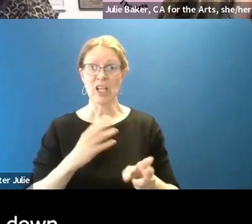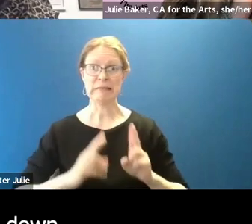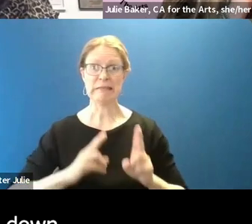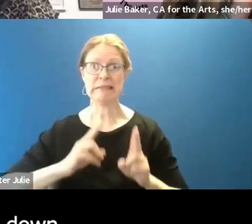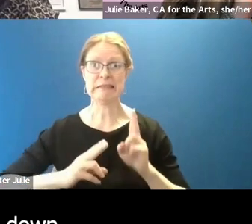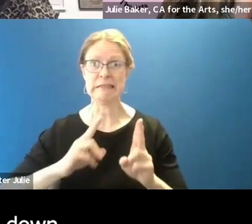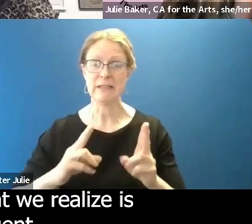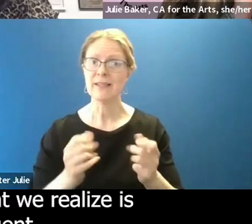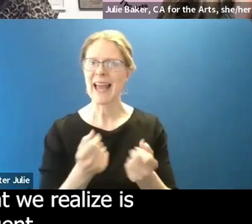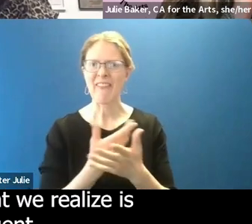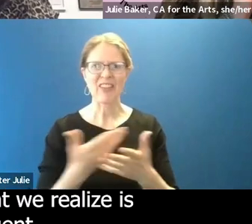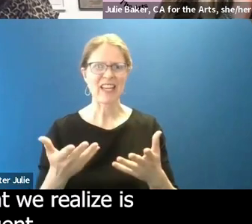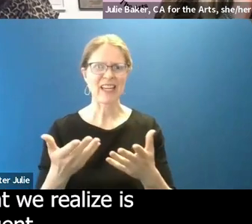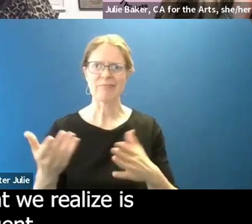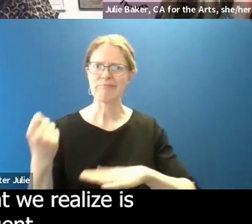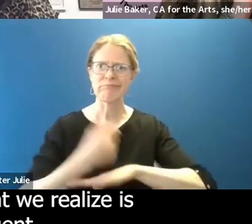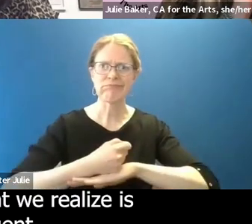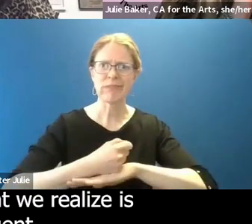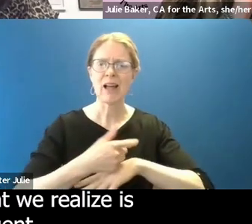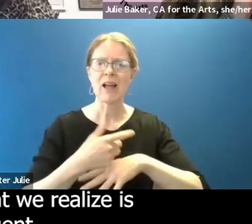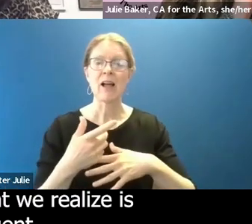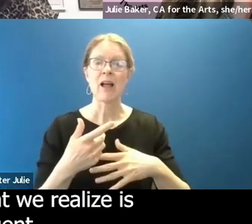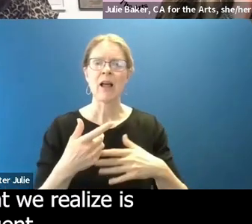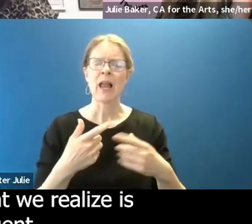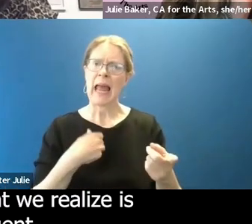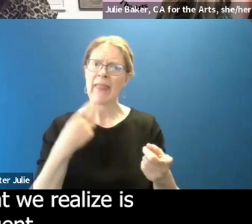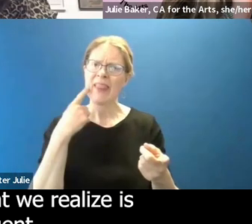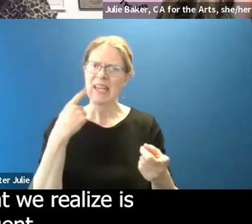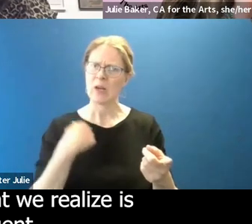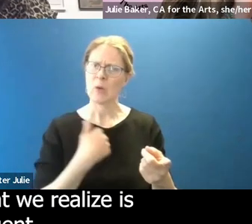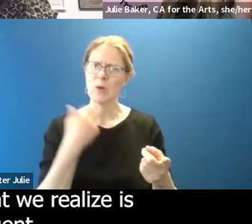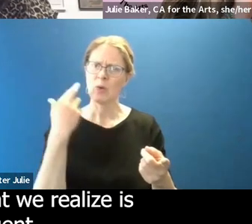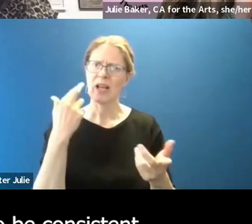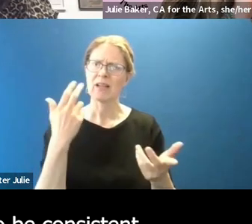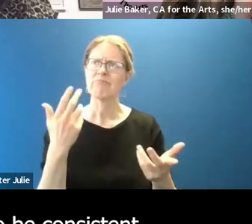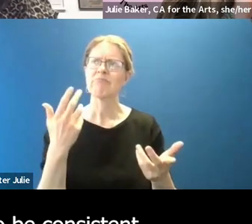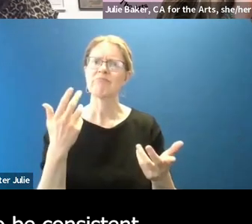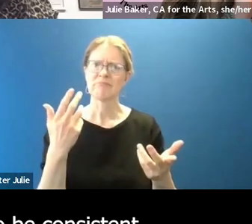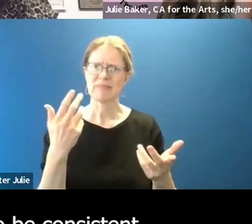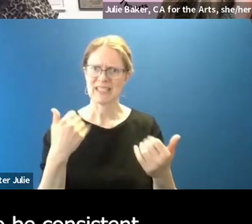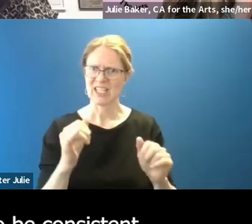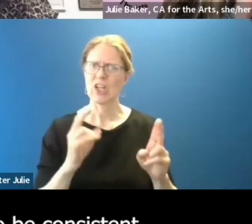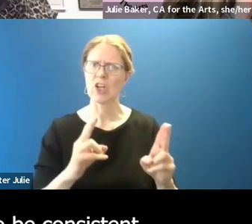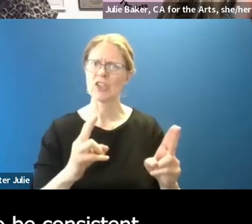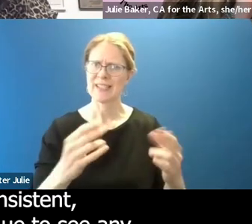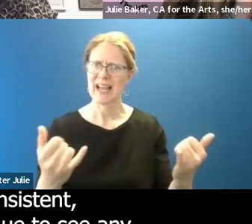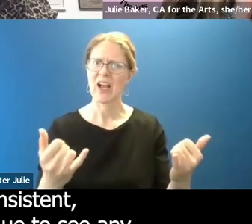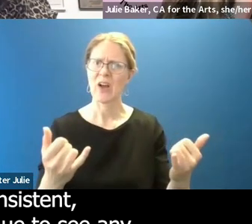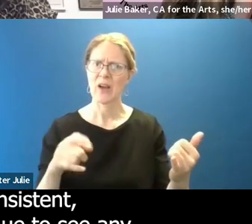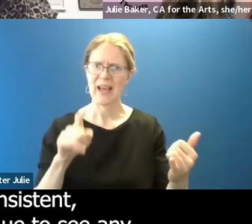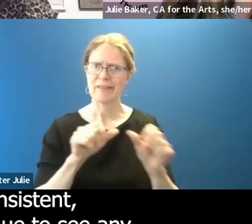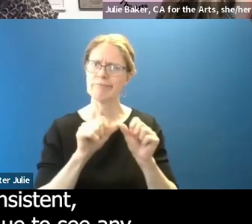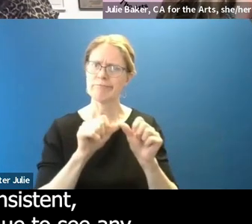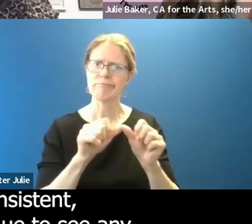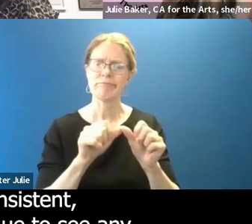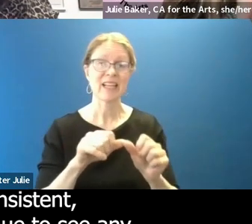Things were shut down. And, and then I think what we realize is that it's still urgent, right? And that we have to be consistent. And if we're